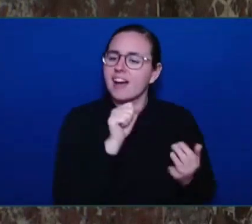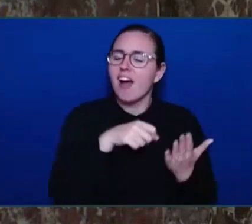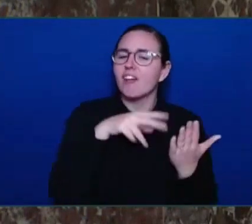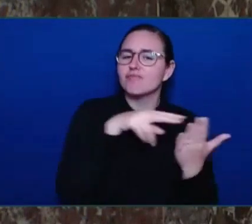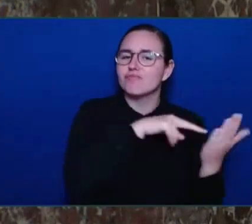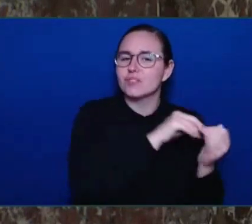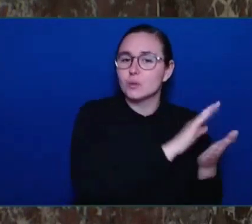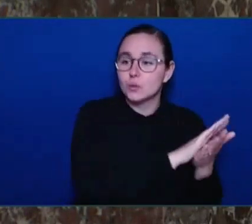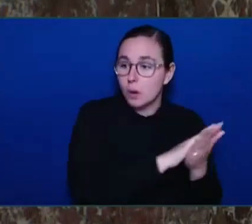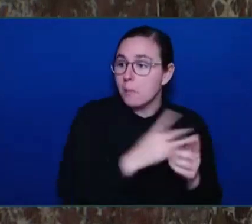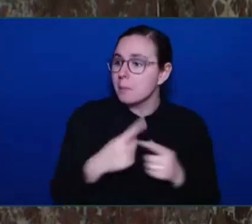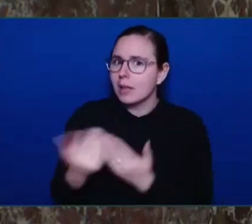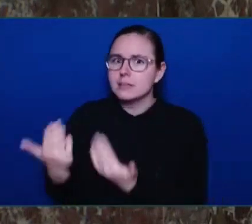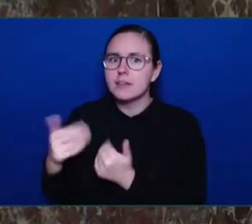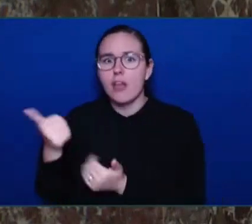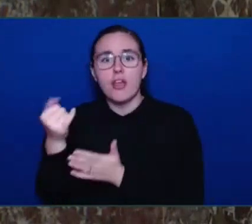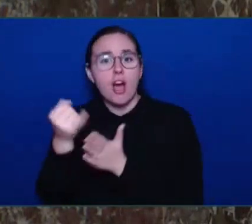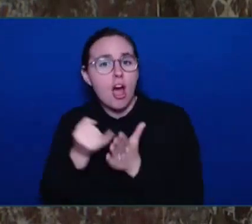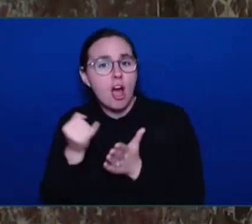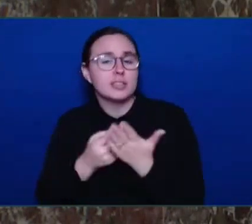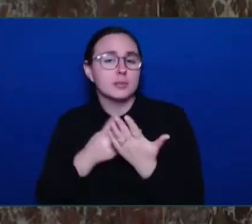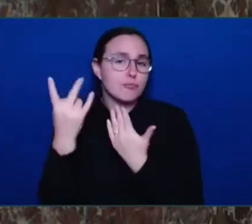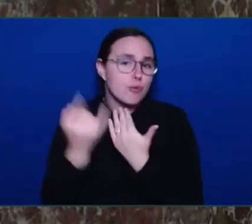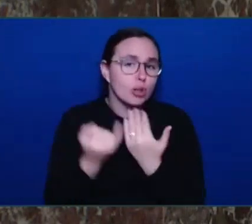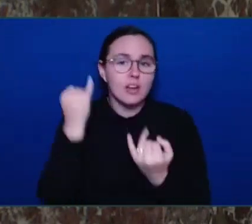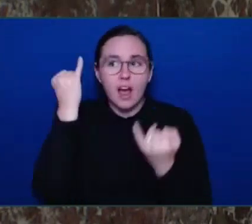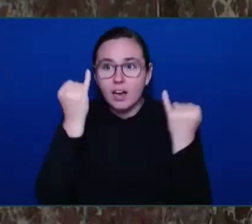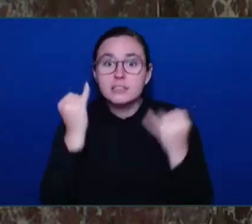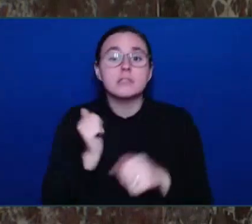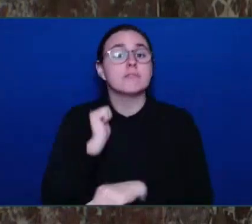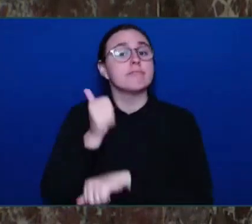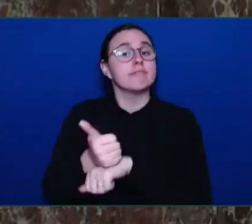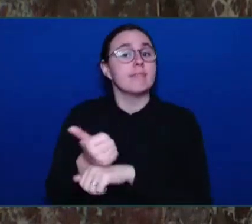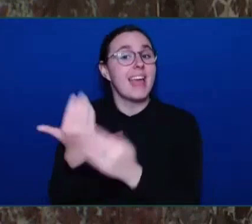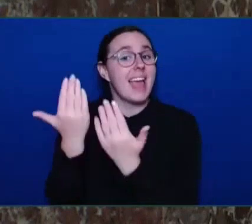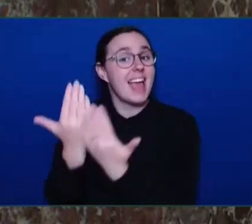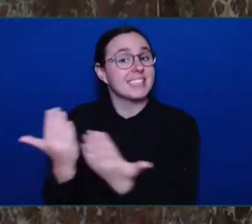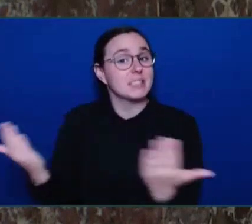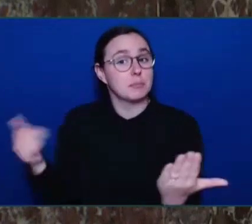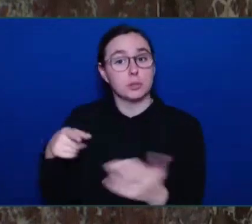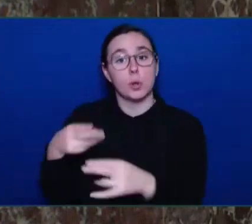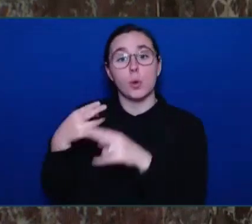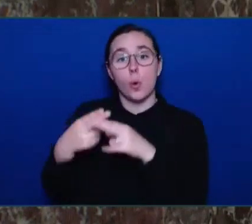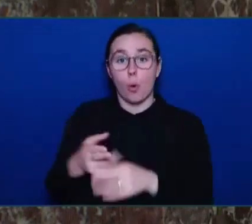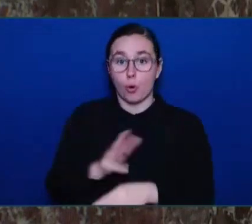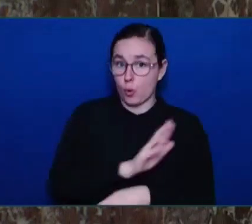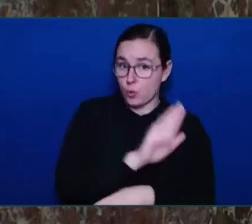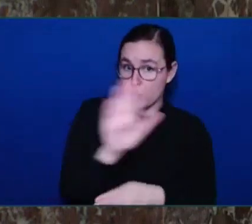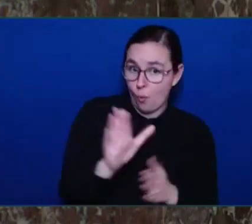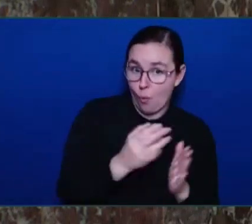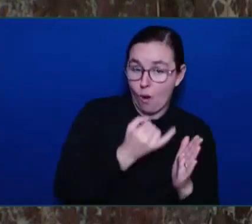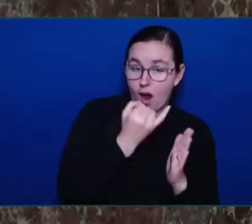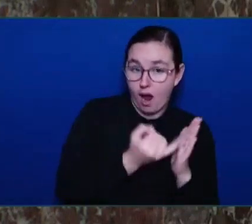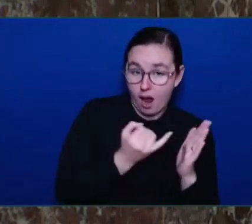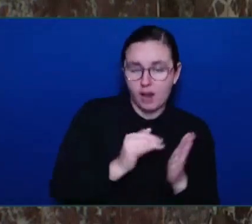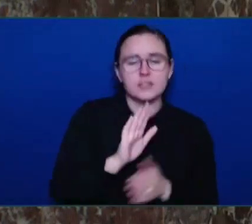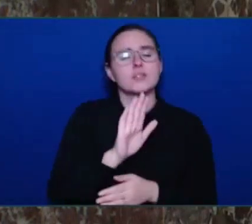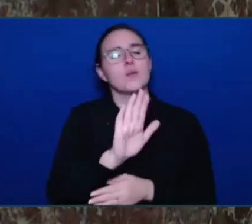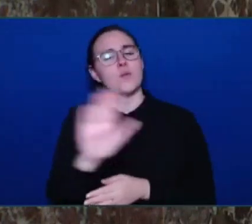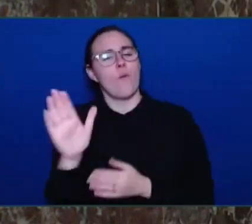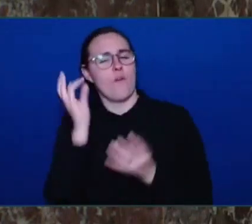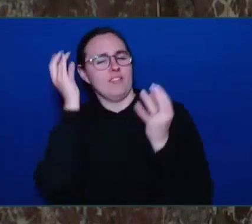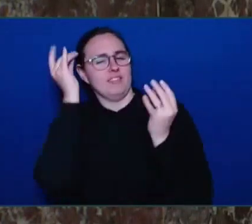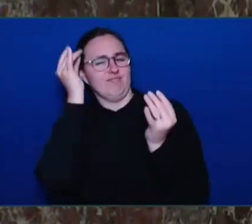Your Reflections, Multiculturalism, Diversity and Anti-Racism. The goal of the exhibition is to